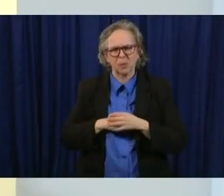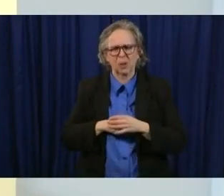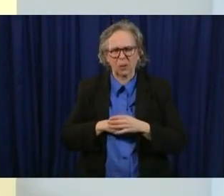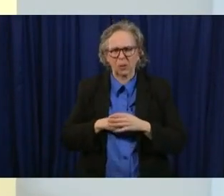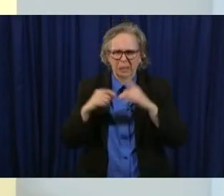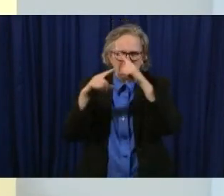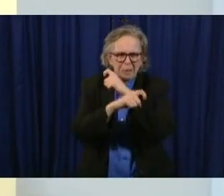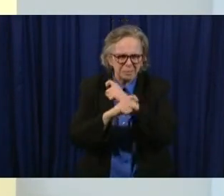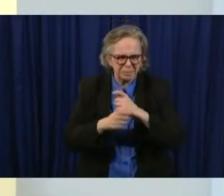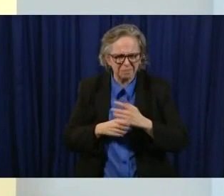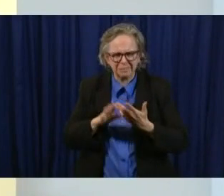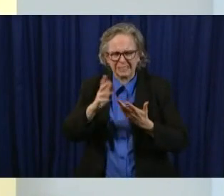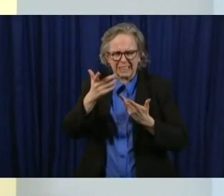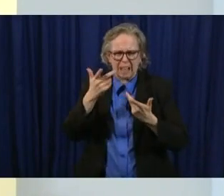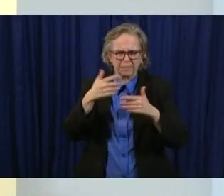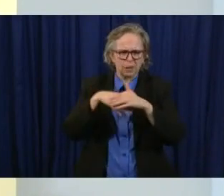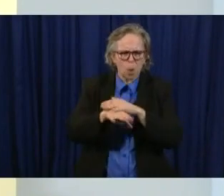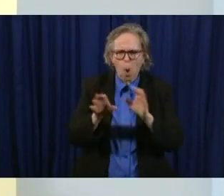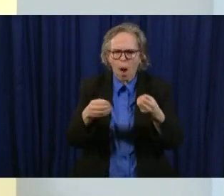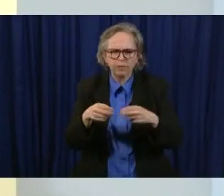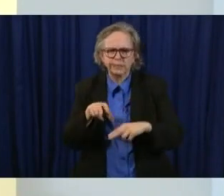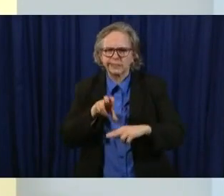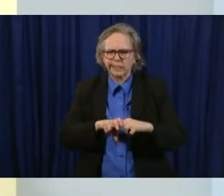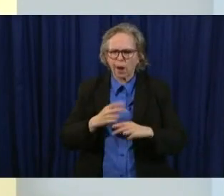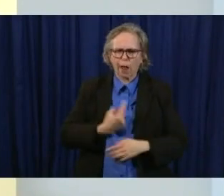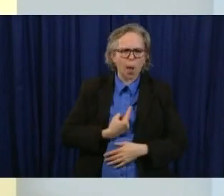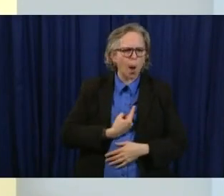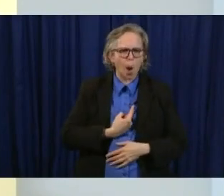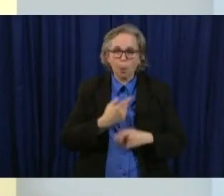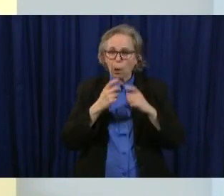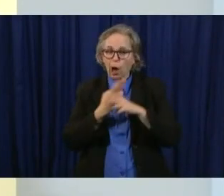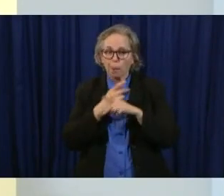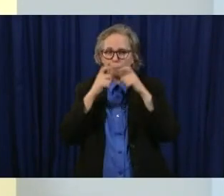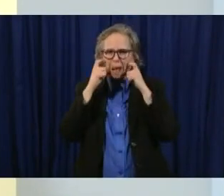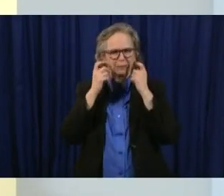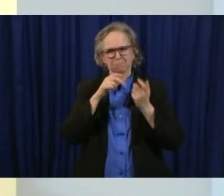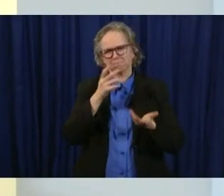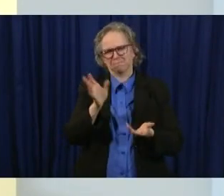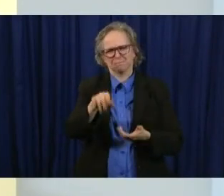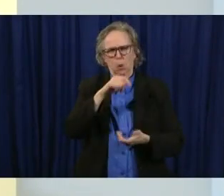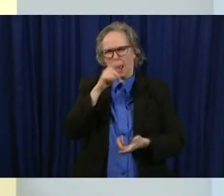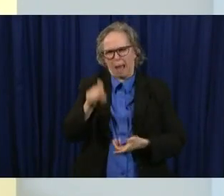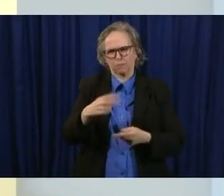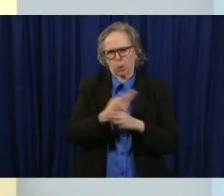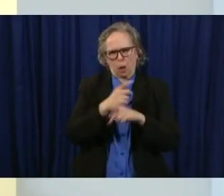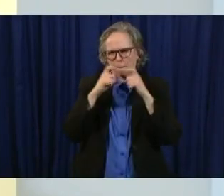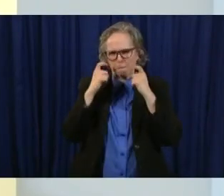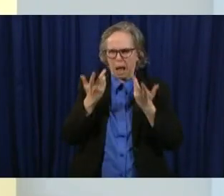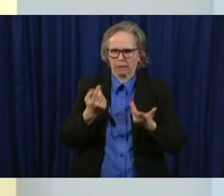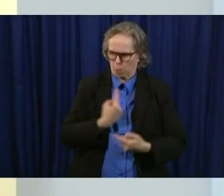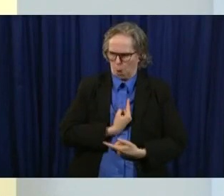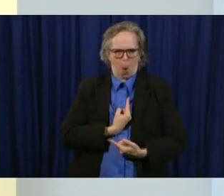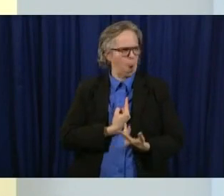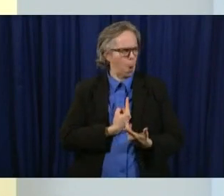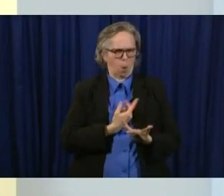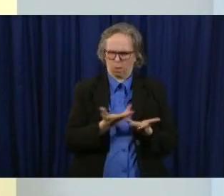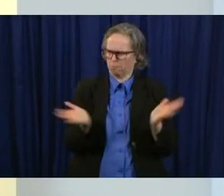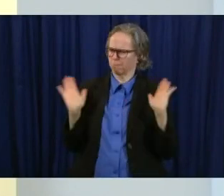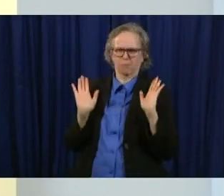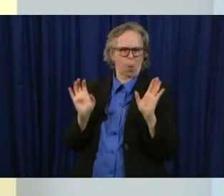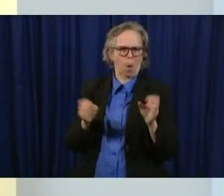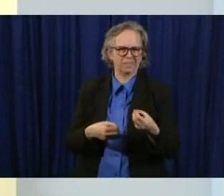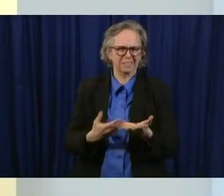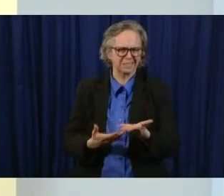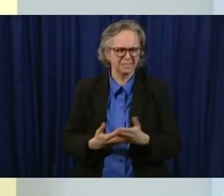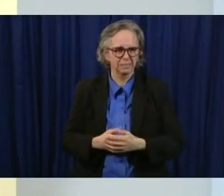it's you know we're not going to require people to wear a mask while they're sitting alone in their office um but we will provide further guidance